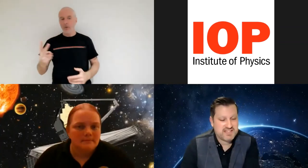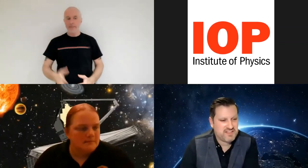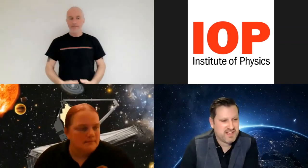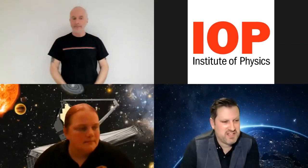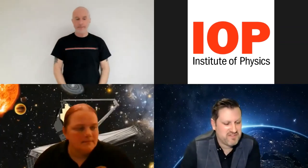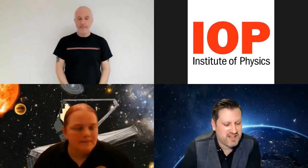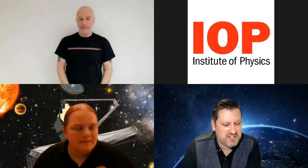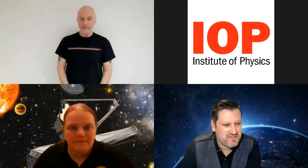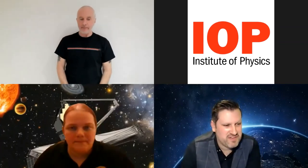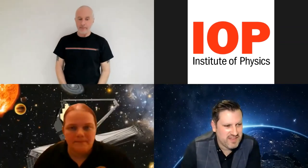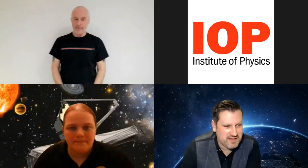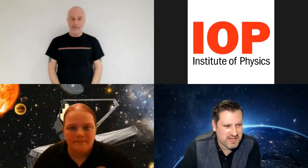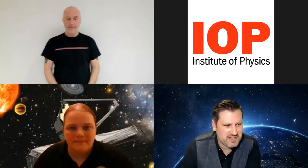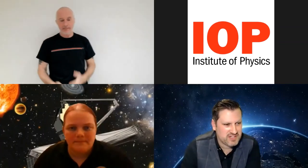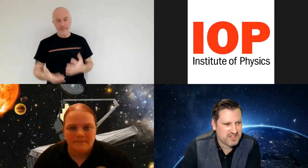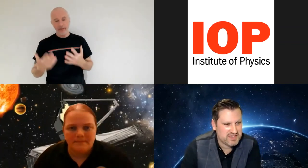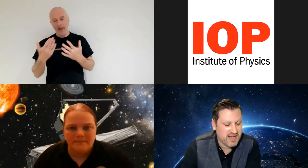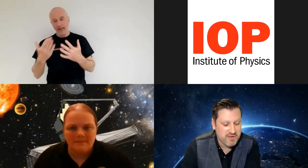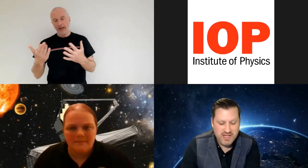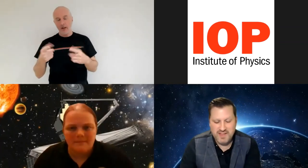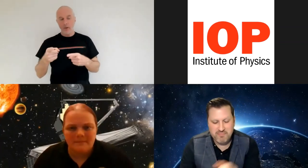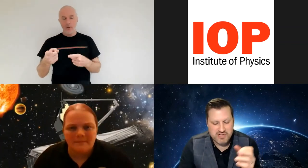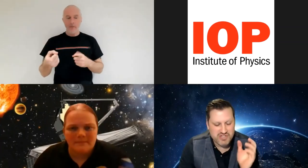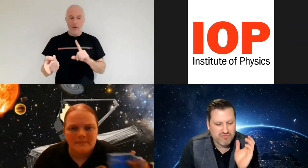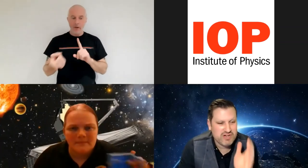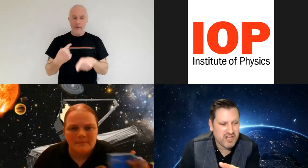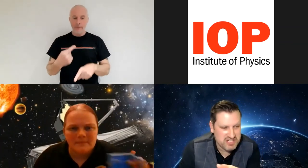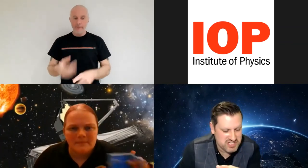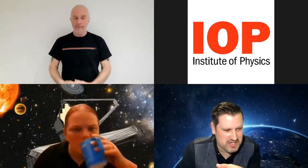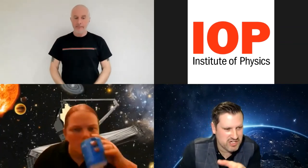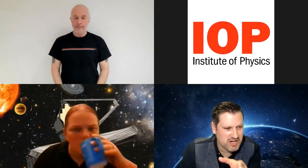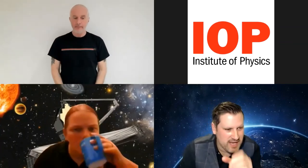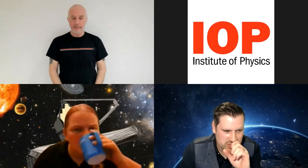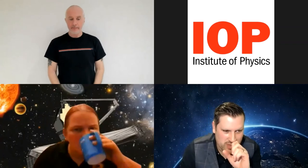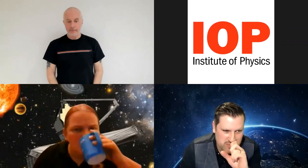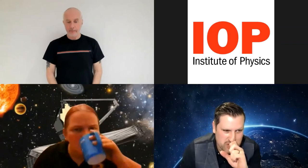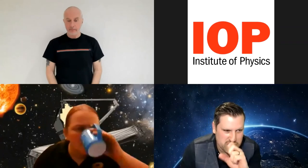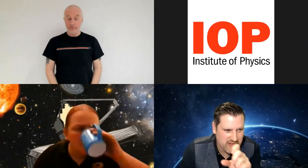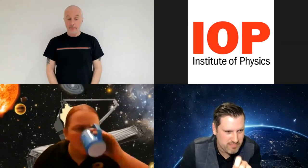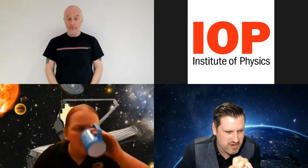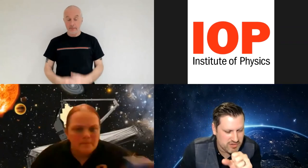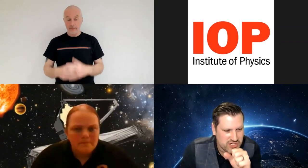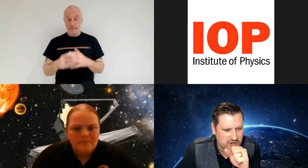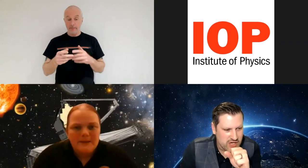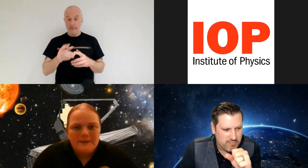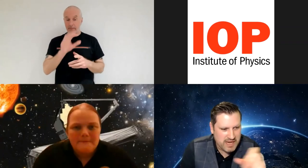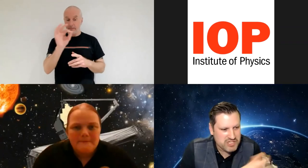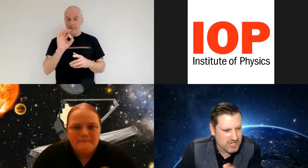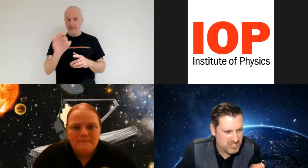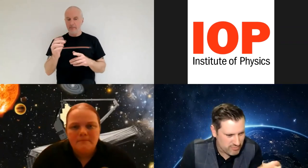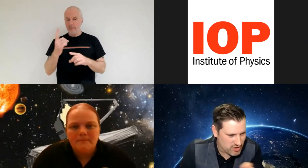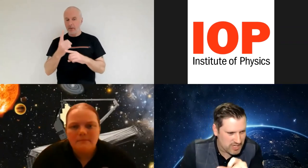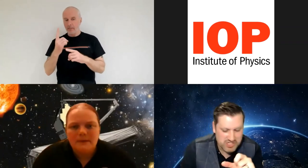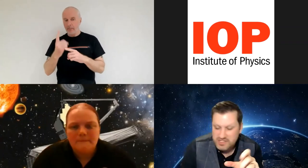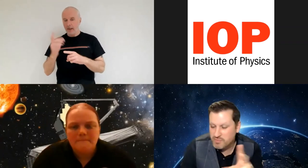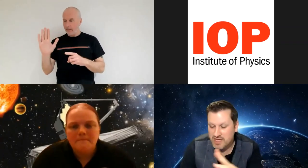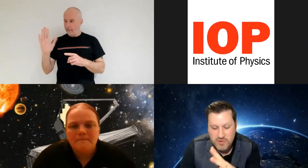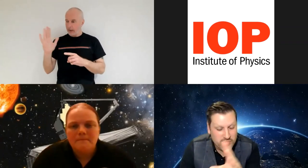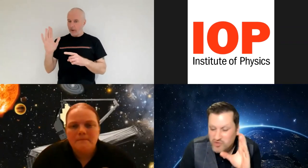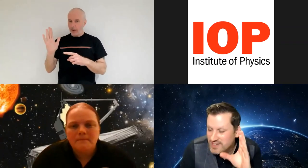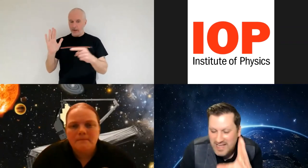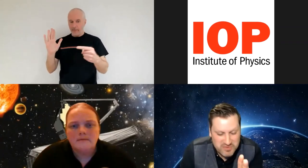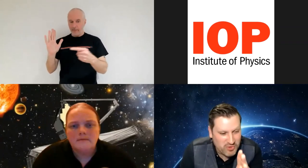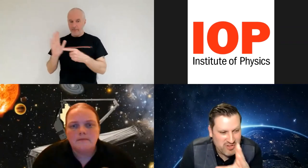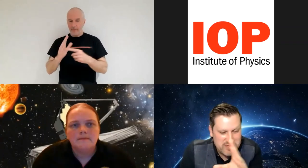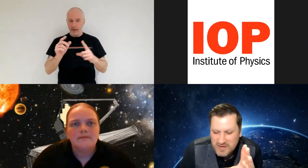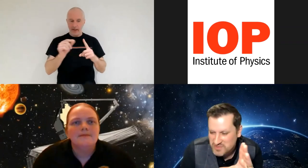fantastic thank you for that sophia that's excellent um and that brings on really nicely to actually our next question which was about the mirrors so pennies asked a number of questions and penny